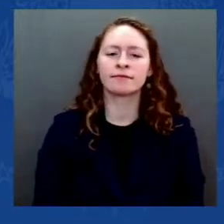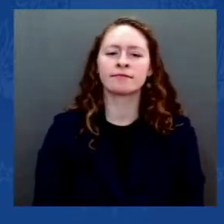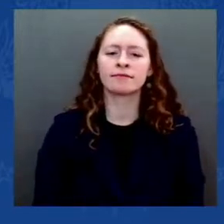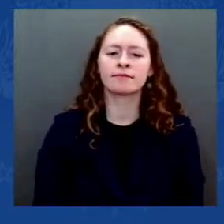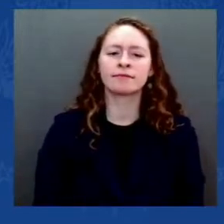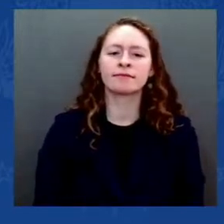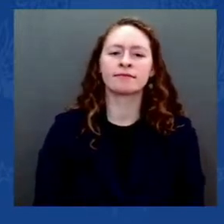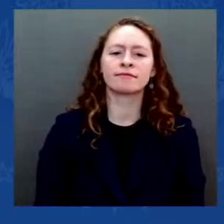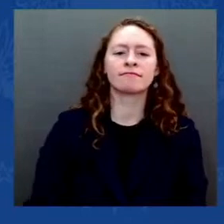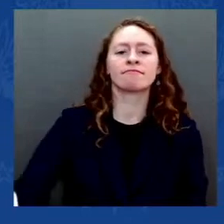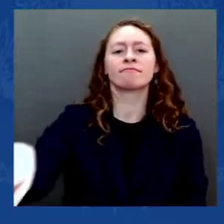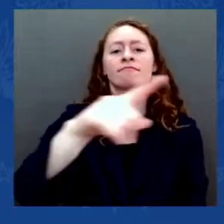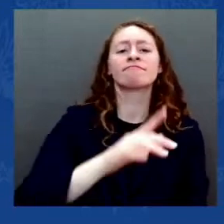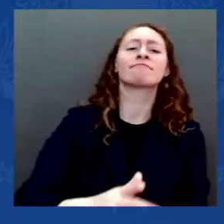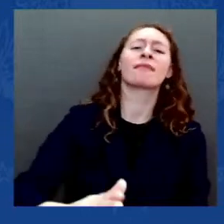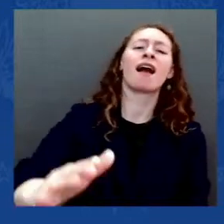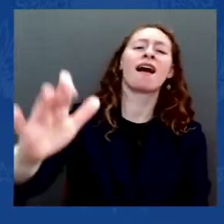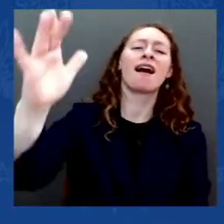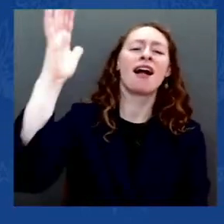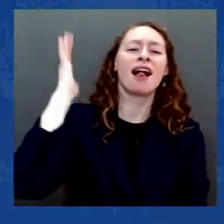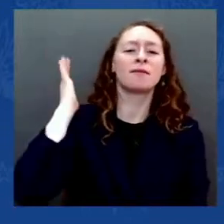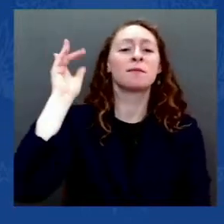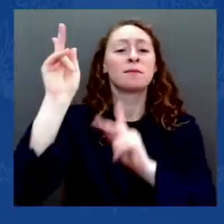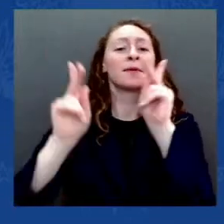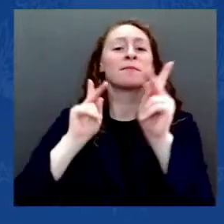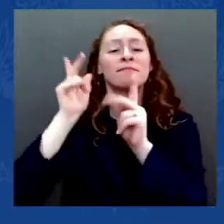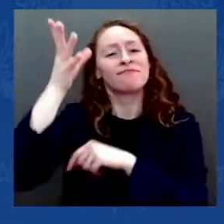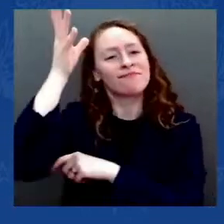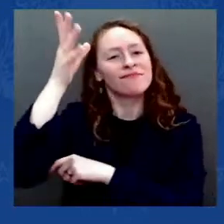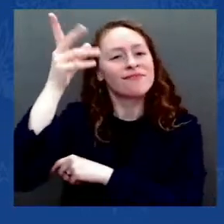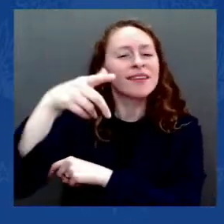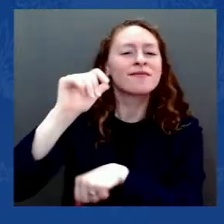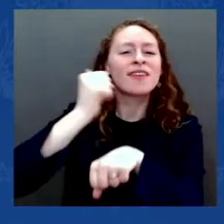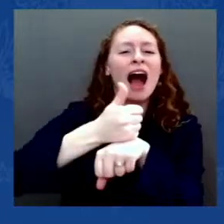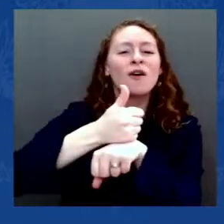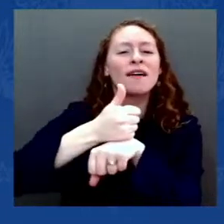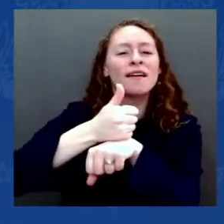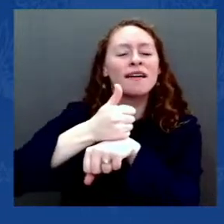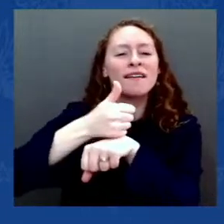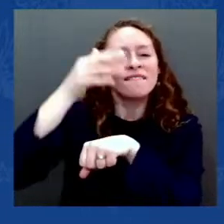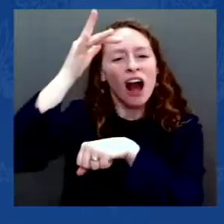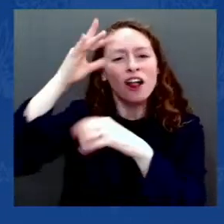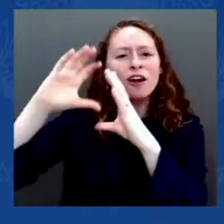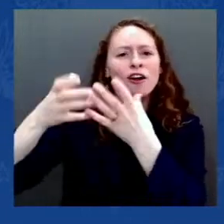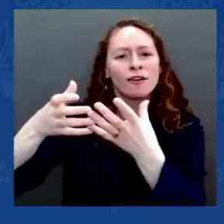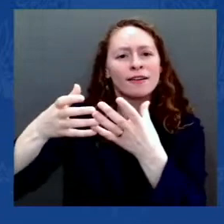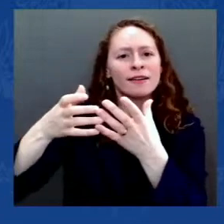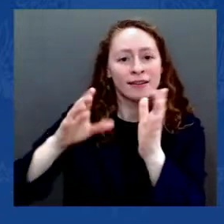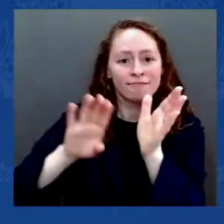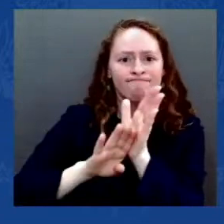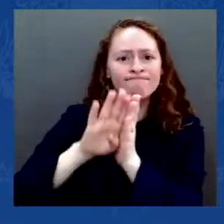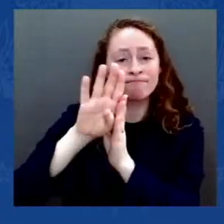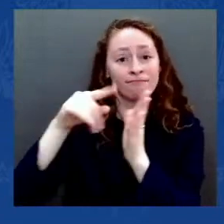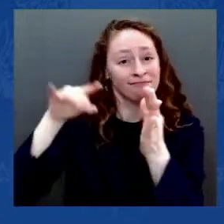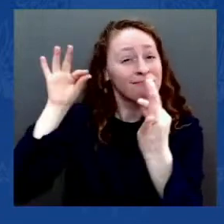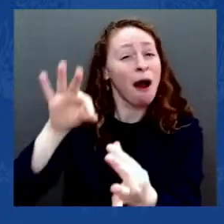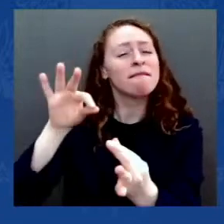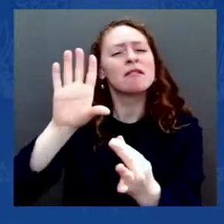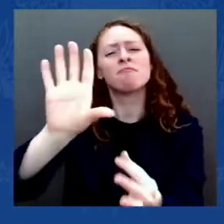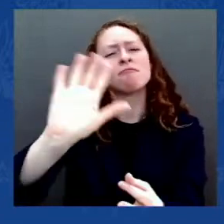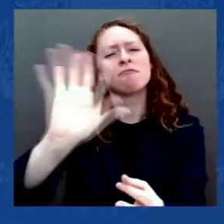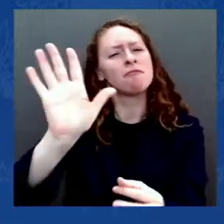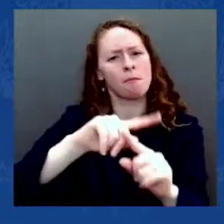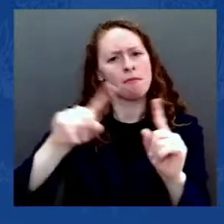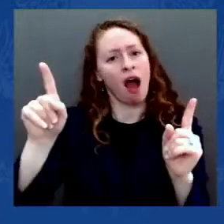the world, literally changed the world. Here in America, the people would